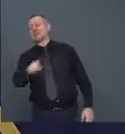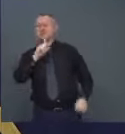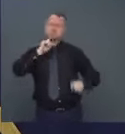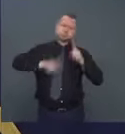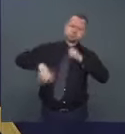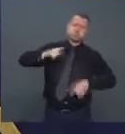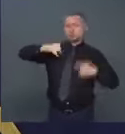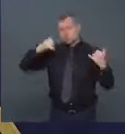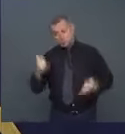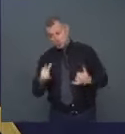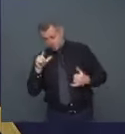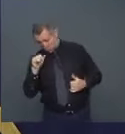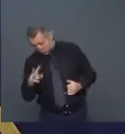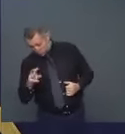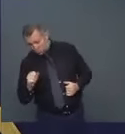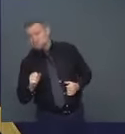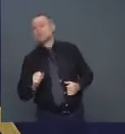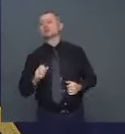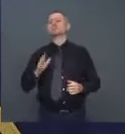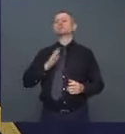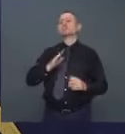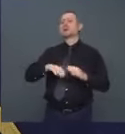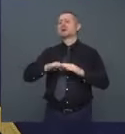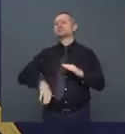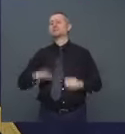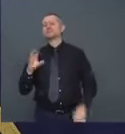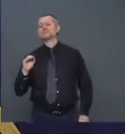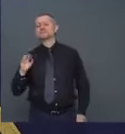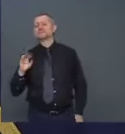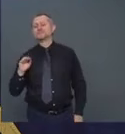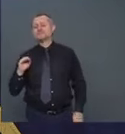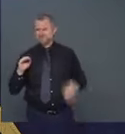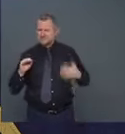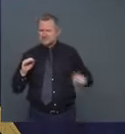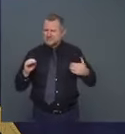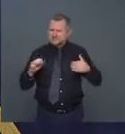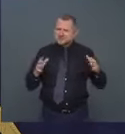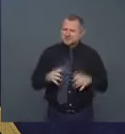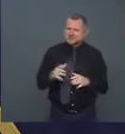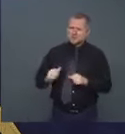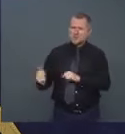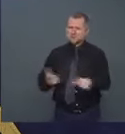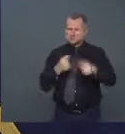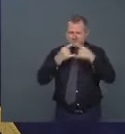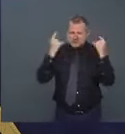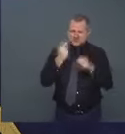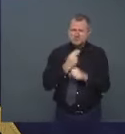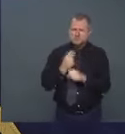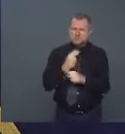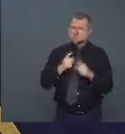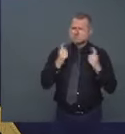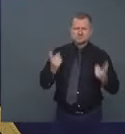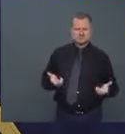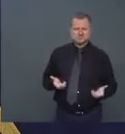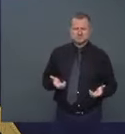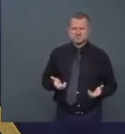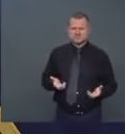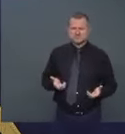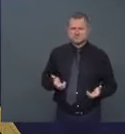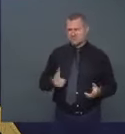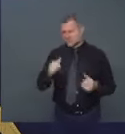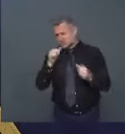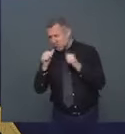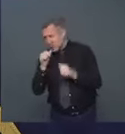no more than 50 in a religious gathering. Everybody wears a mask. The bar laws, the restaurant laws,